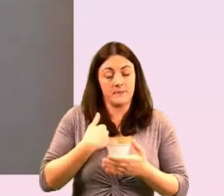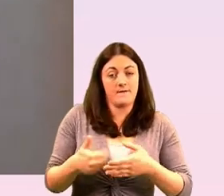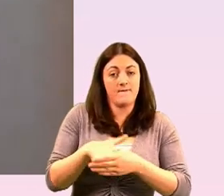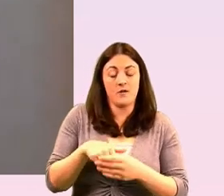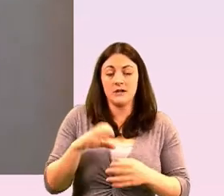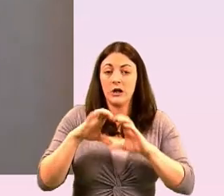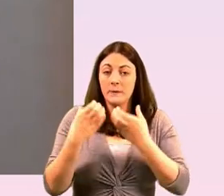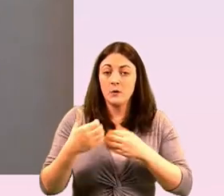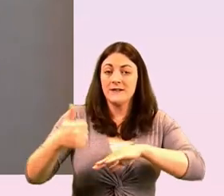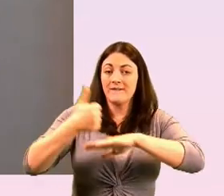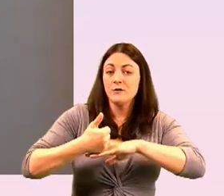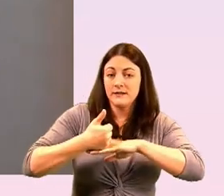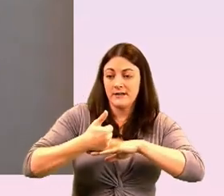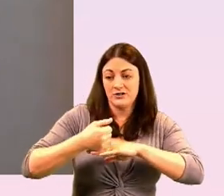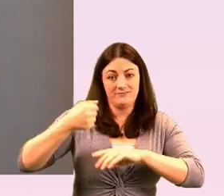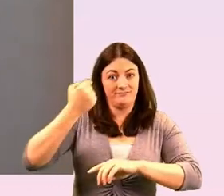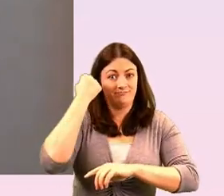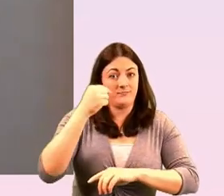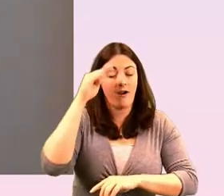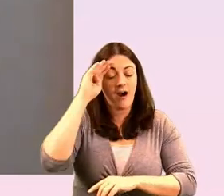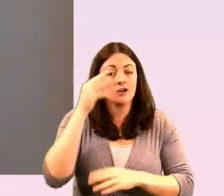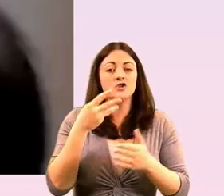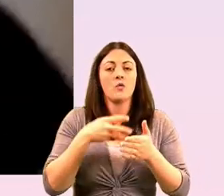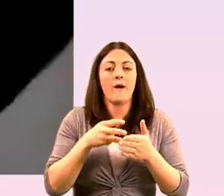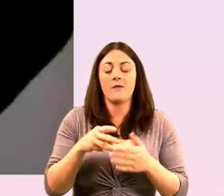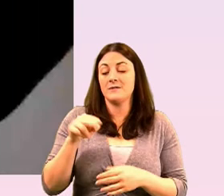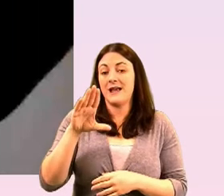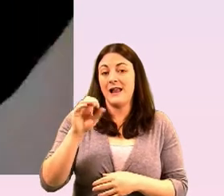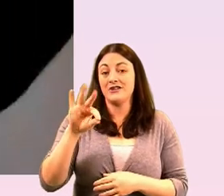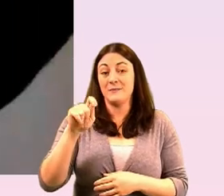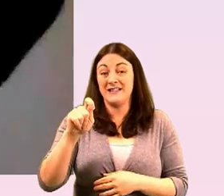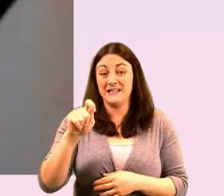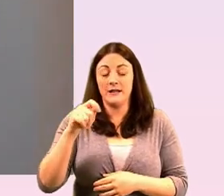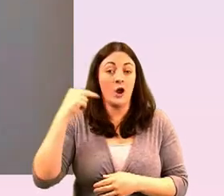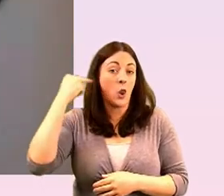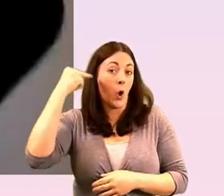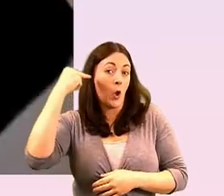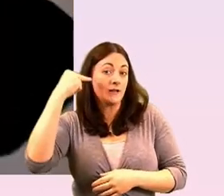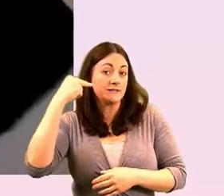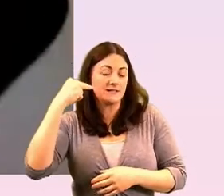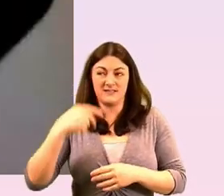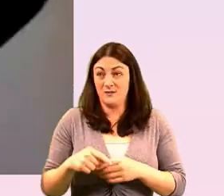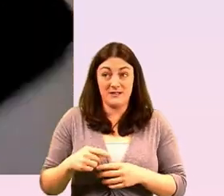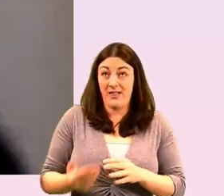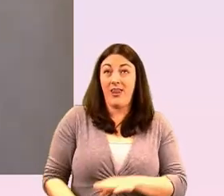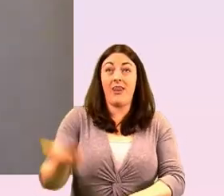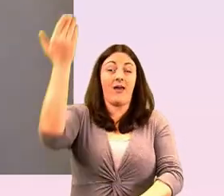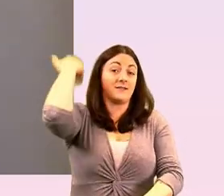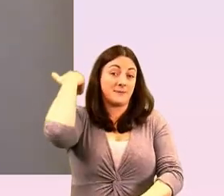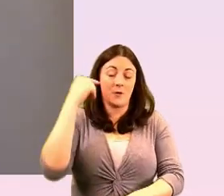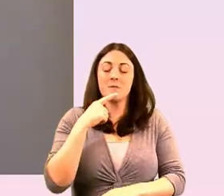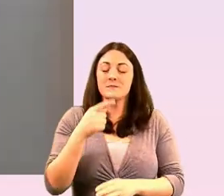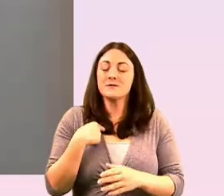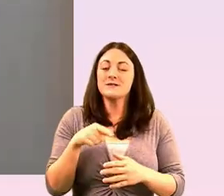was actually back in my lgbt noise days which feels like 743 years ago and community foundation were